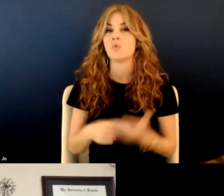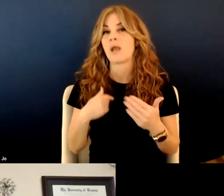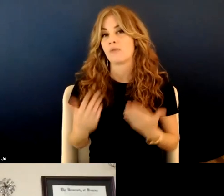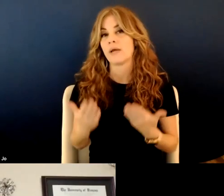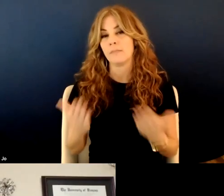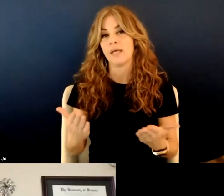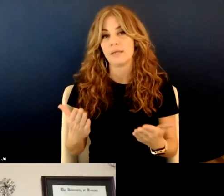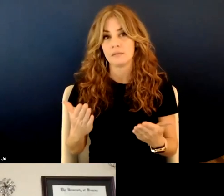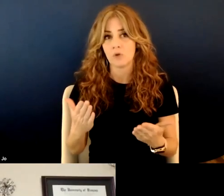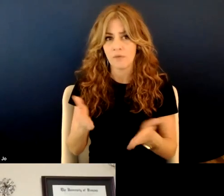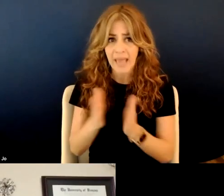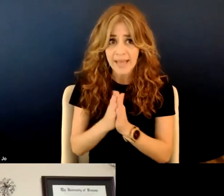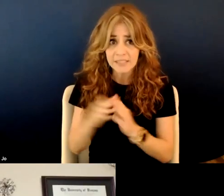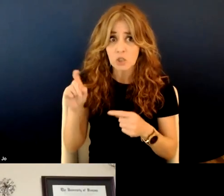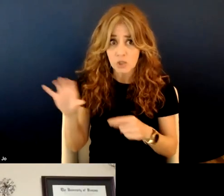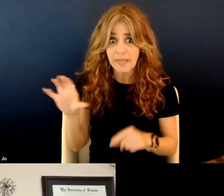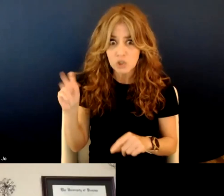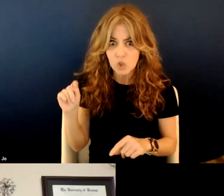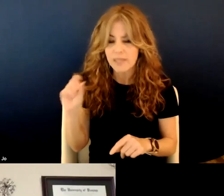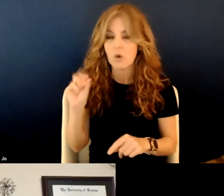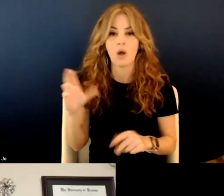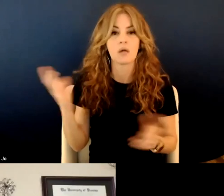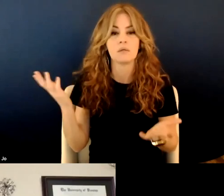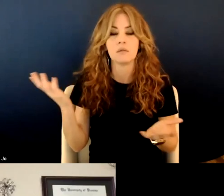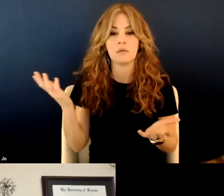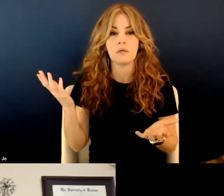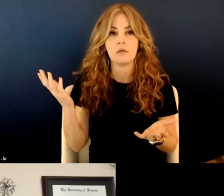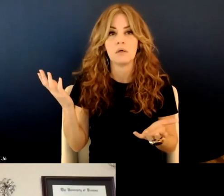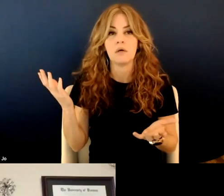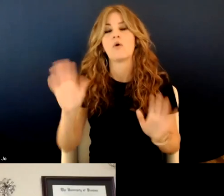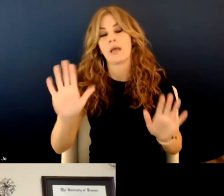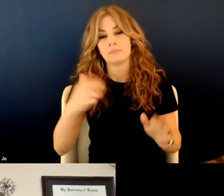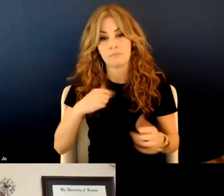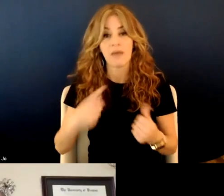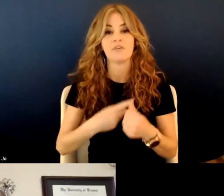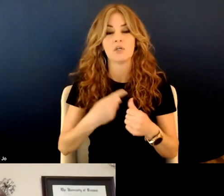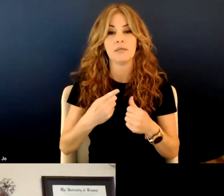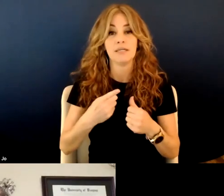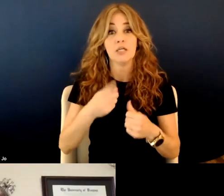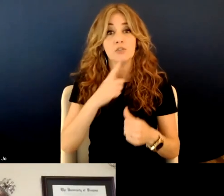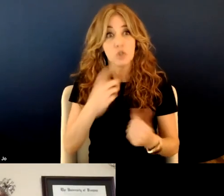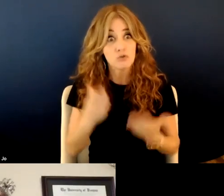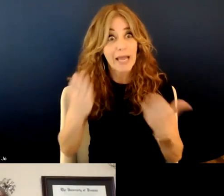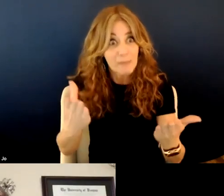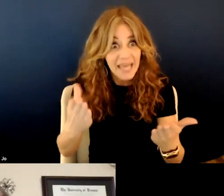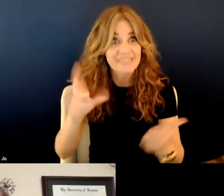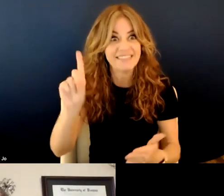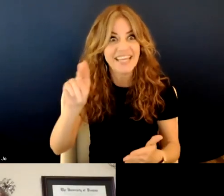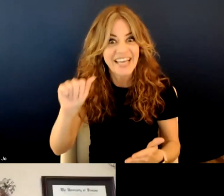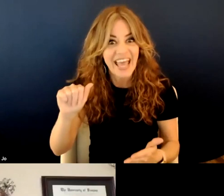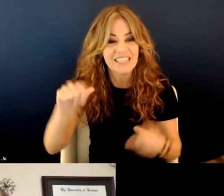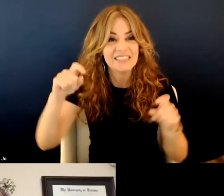mean, are they asking like, should they do it or like, so here's my first caution. Do you recommend this, uh, the DNA